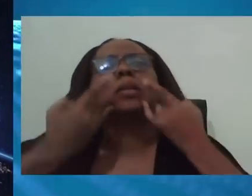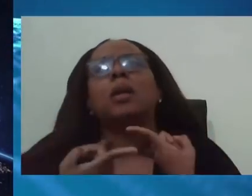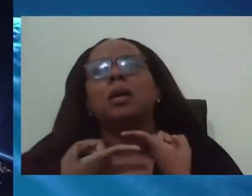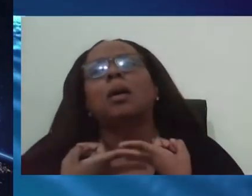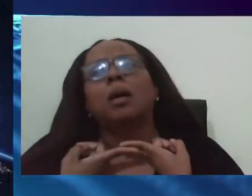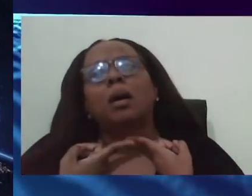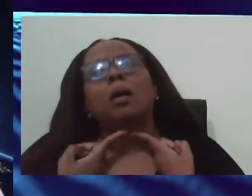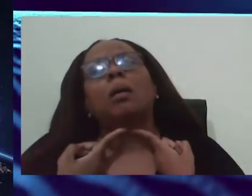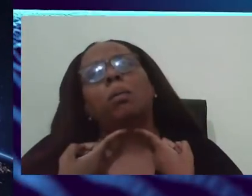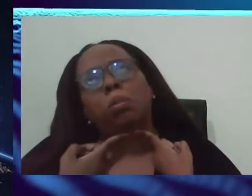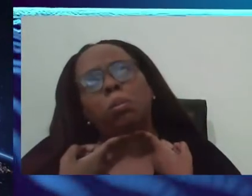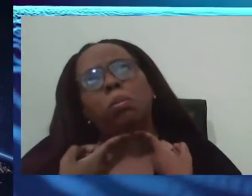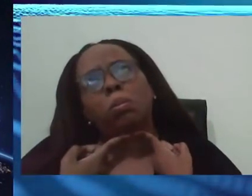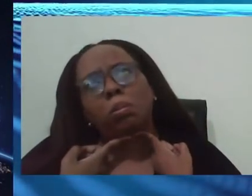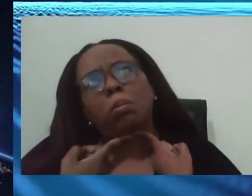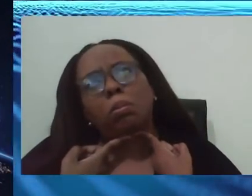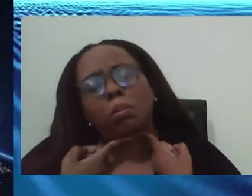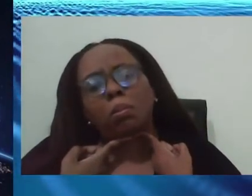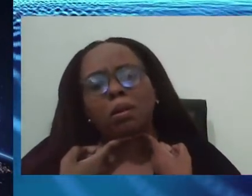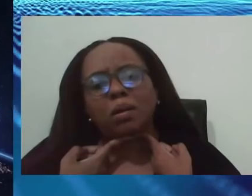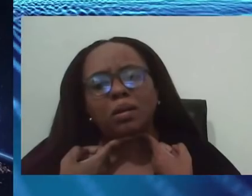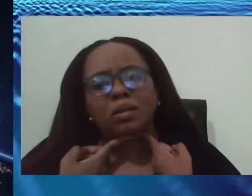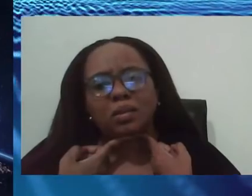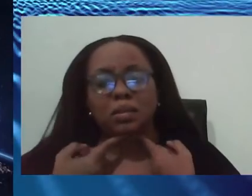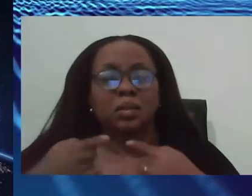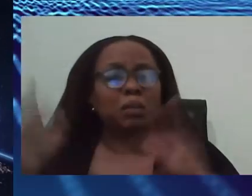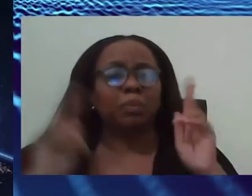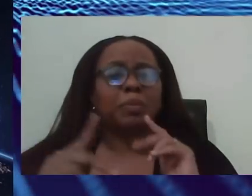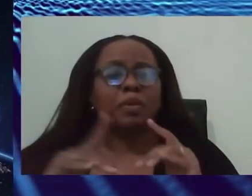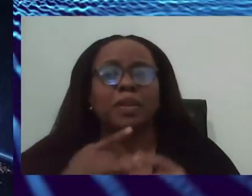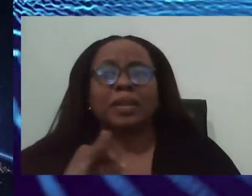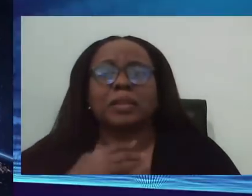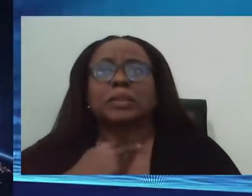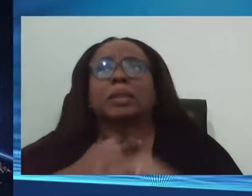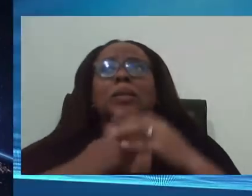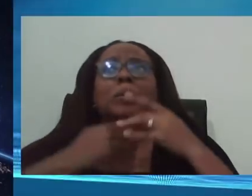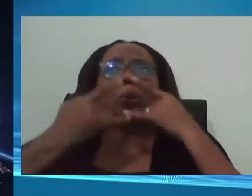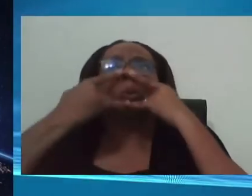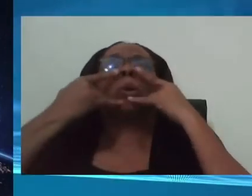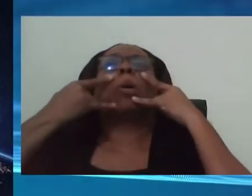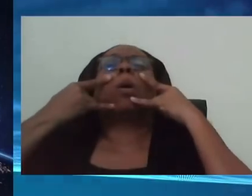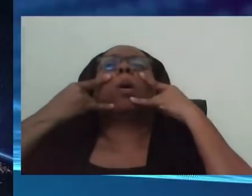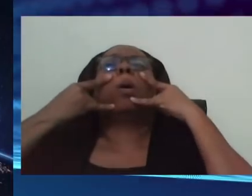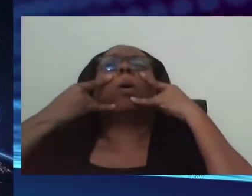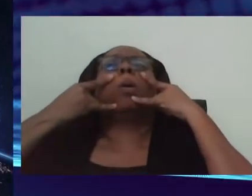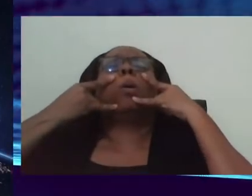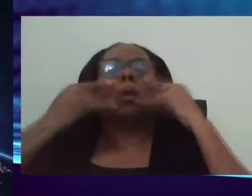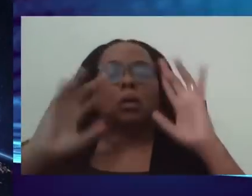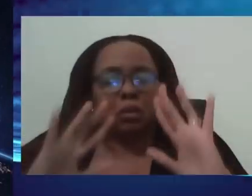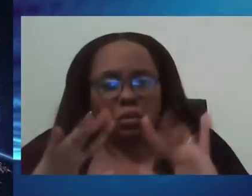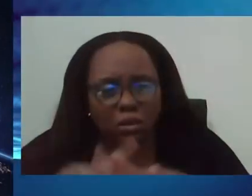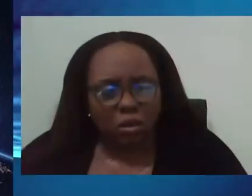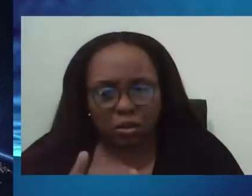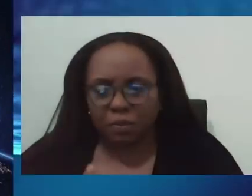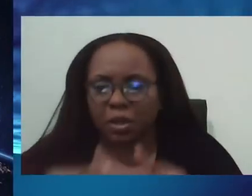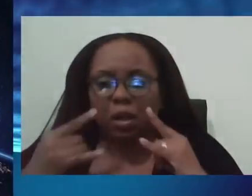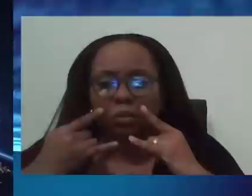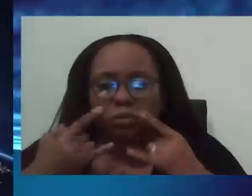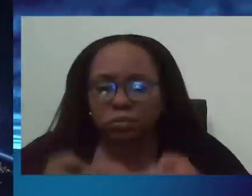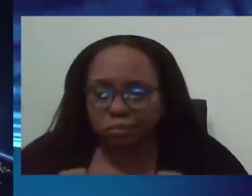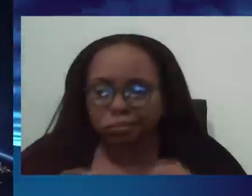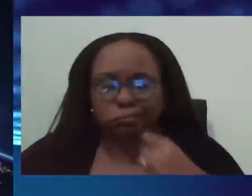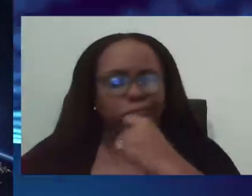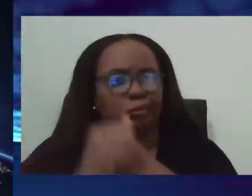it's also a psychological component to feeling trapped. And I get that. But there's also the potential for always exposure. But we have had that